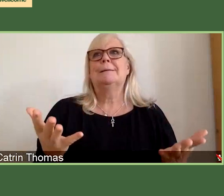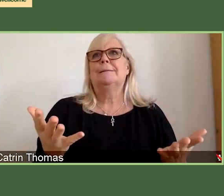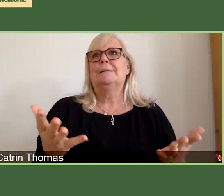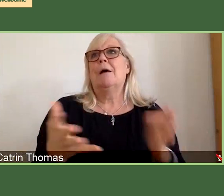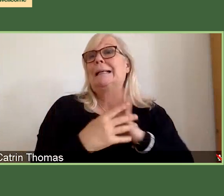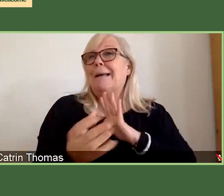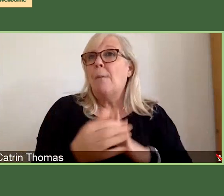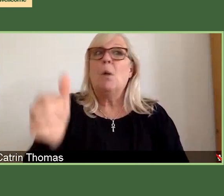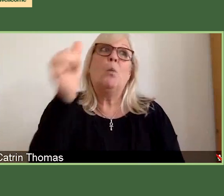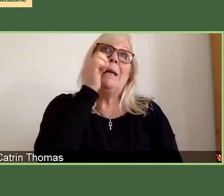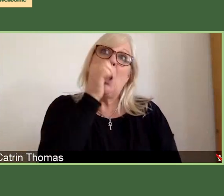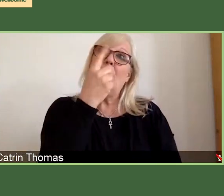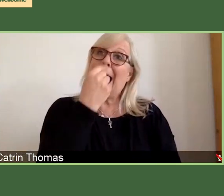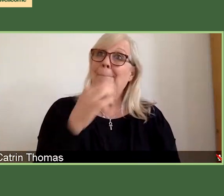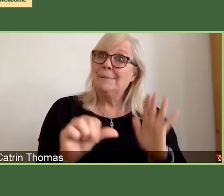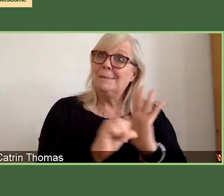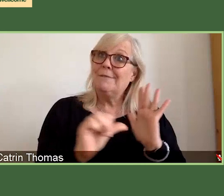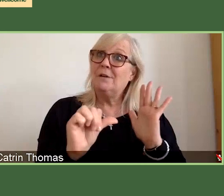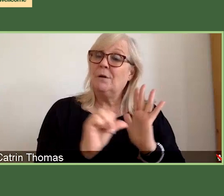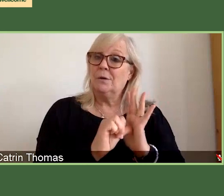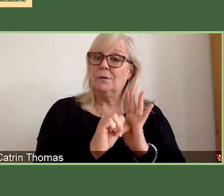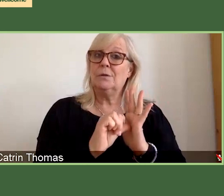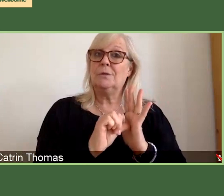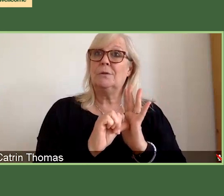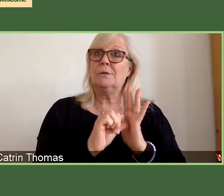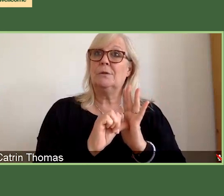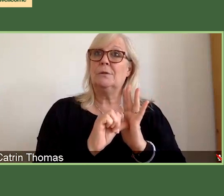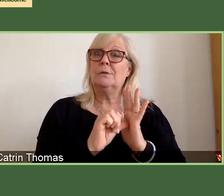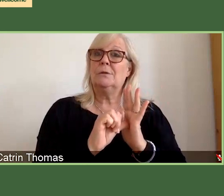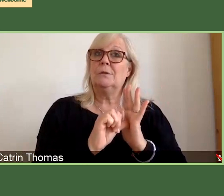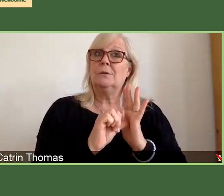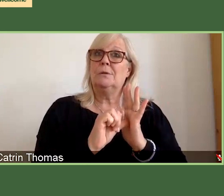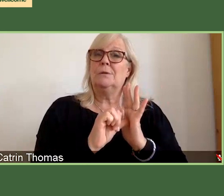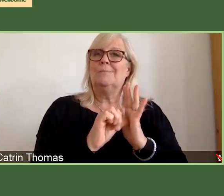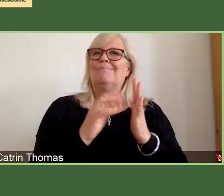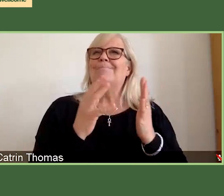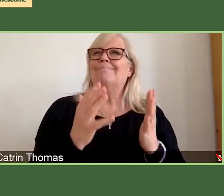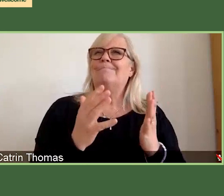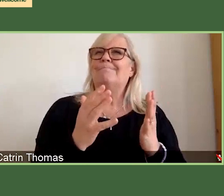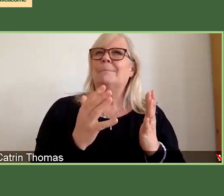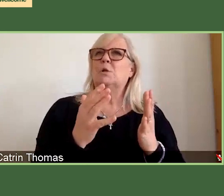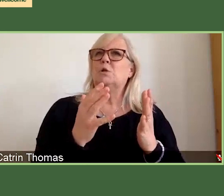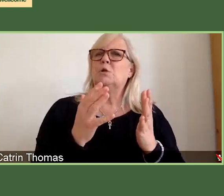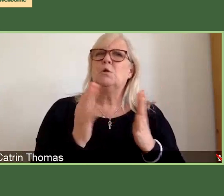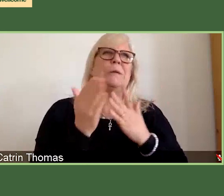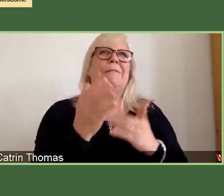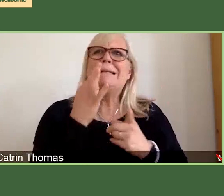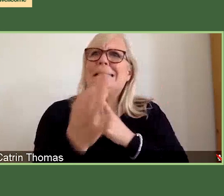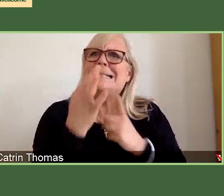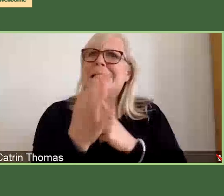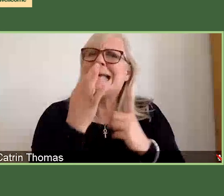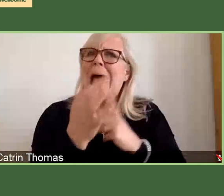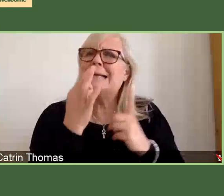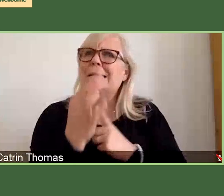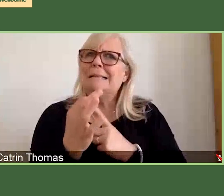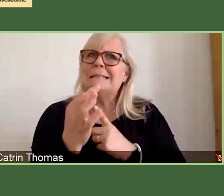difficult to give a detailed articulation of a programme of work for eight years, for